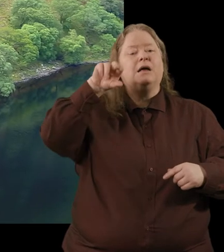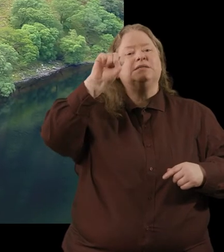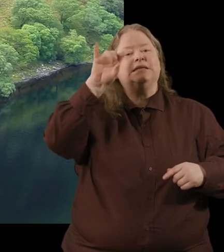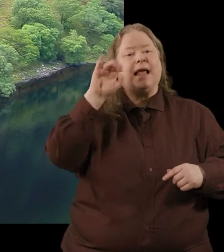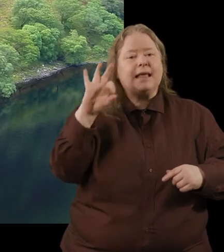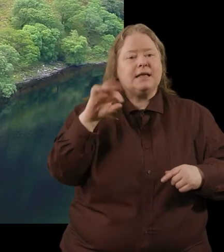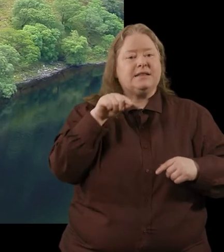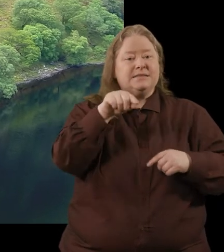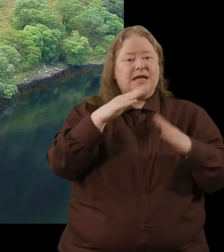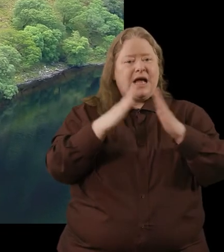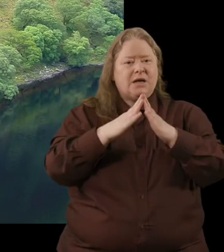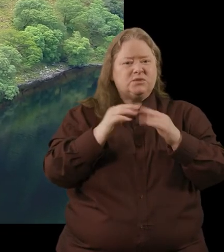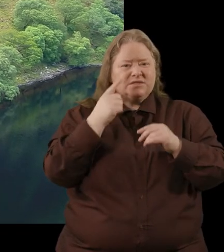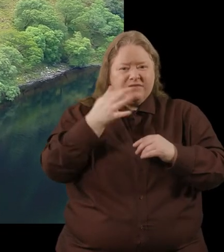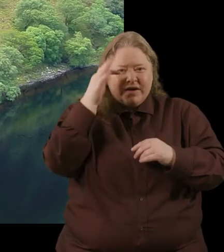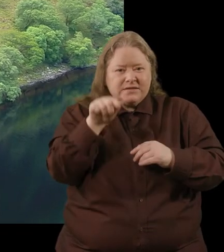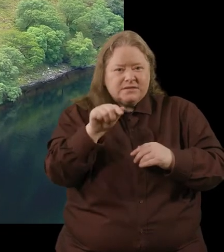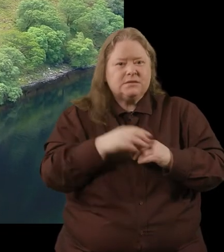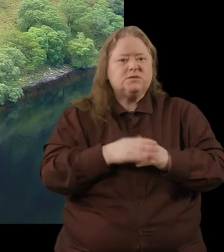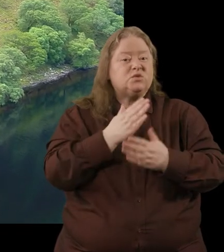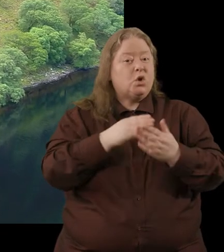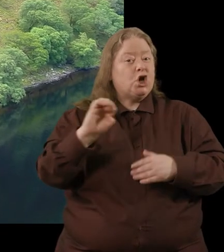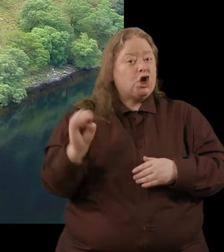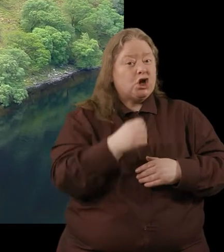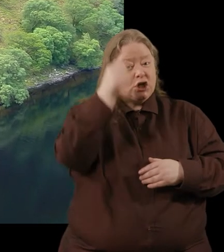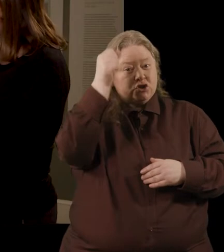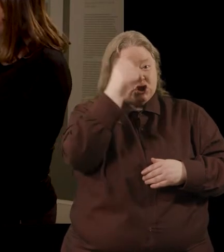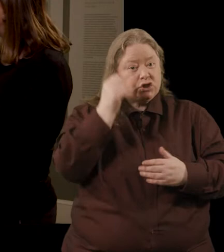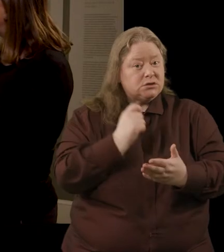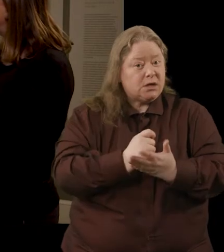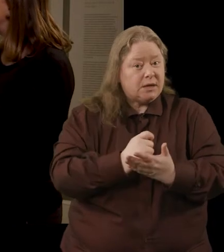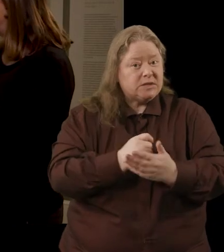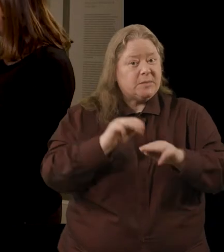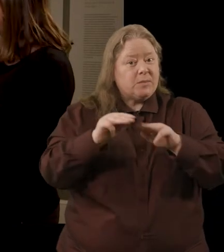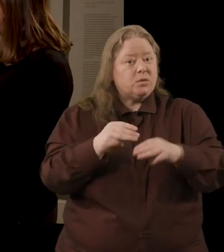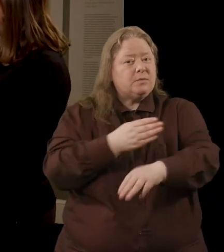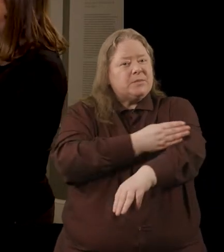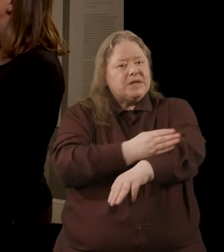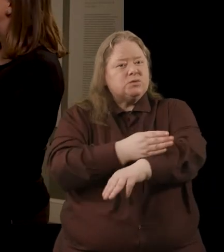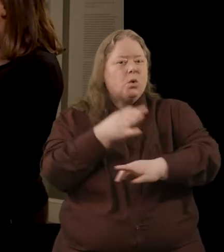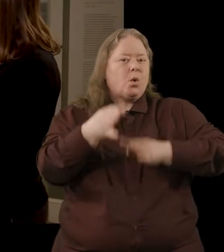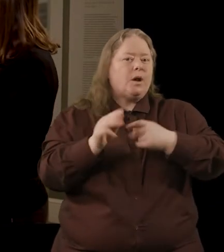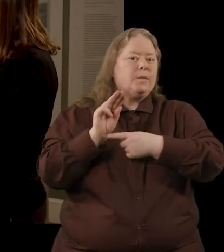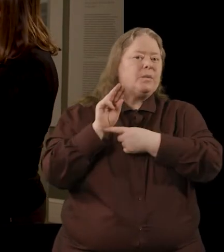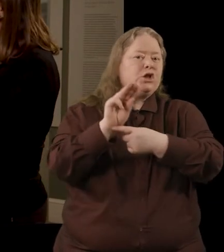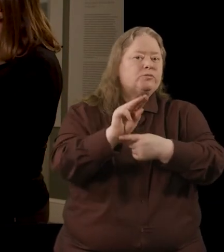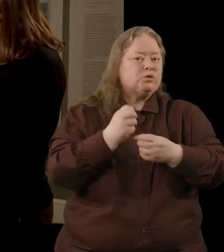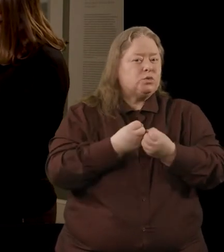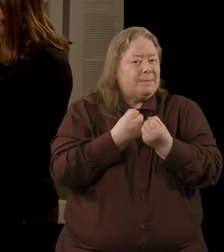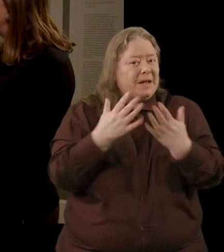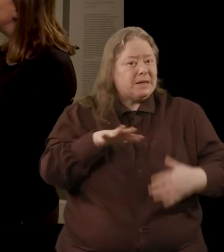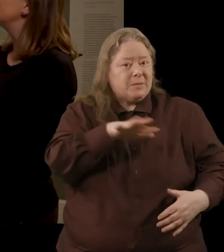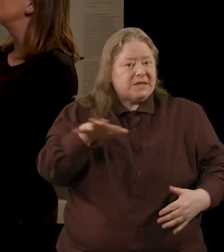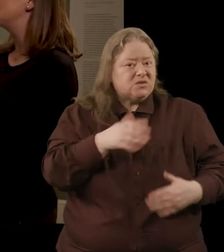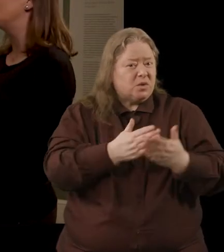found this piece of tile. So during early Christian times, people were beginning to go on pilgrimages to many places, some